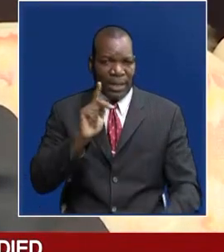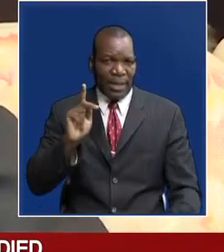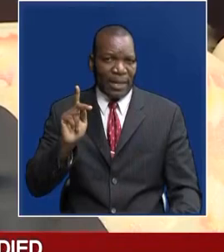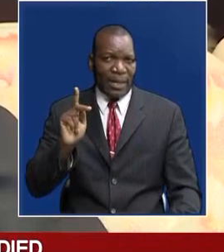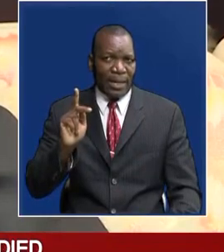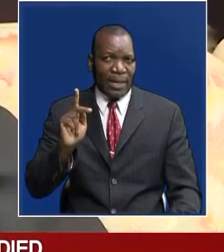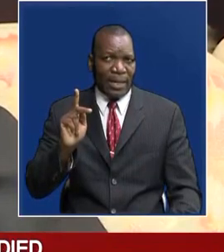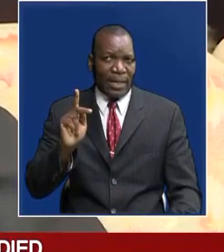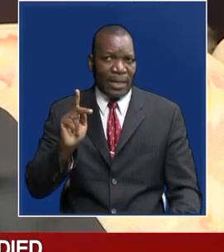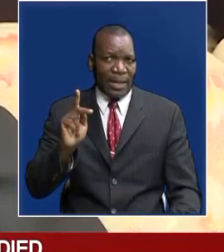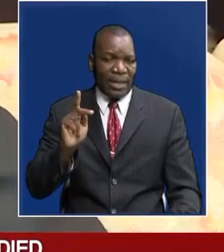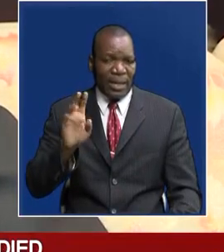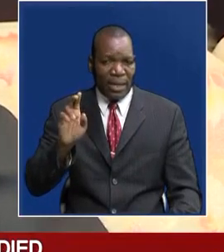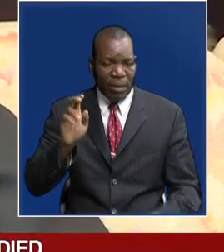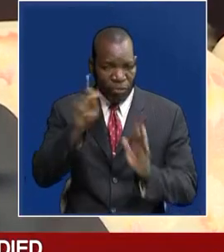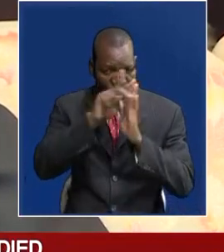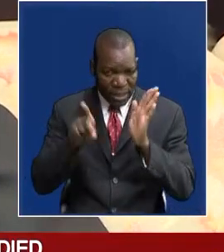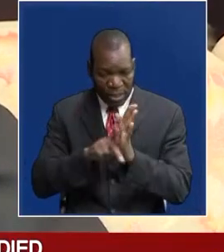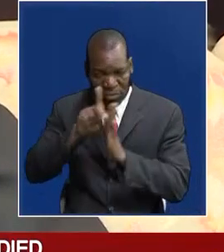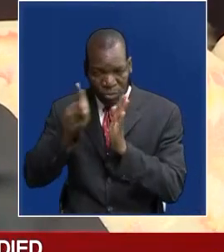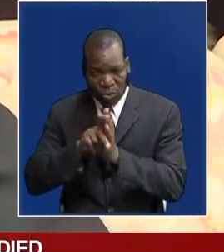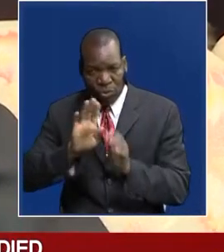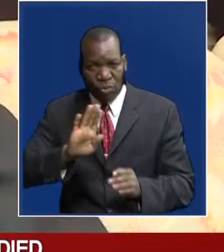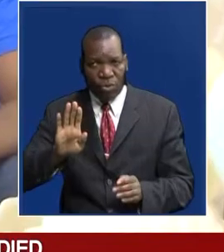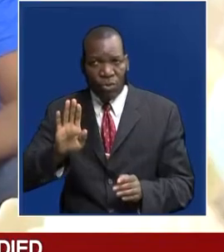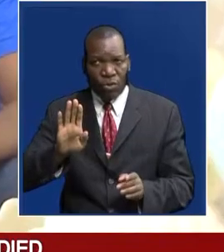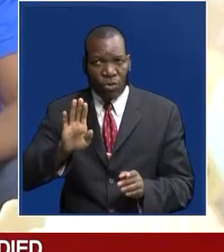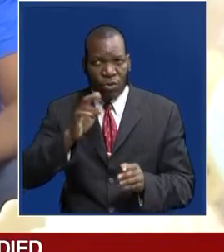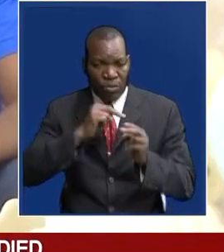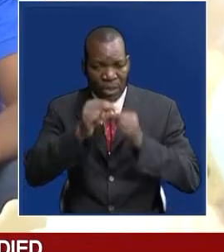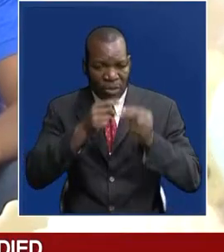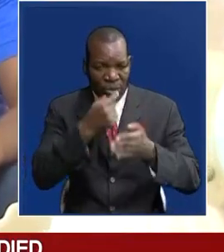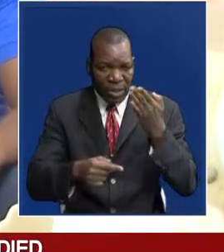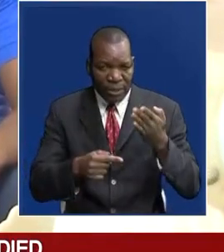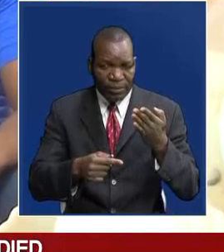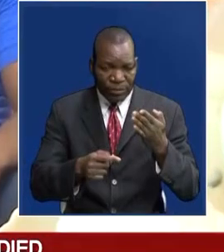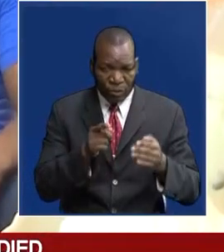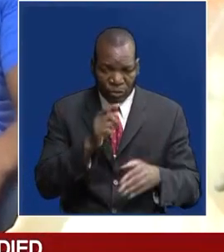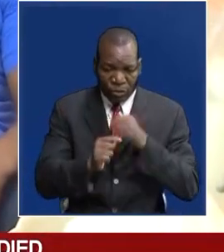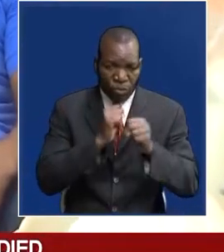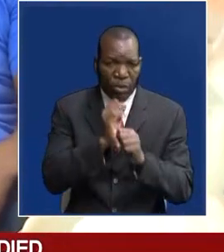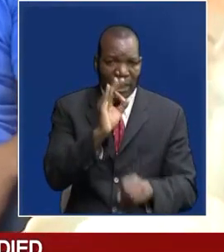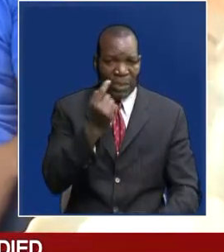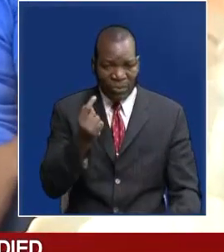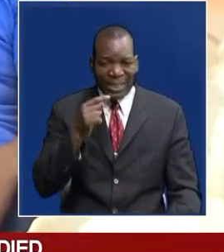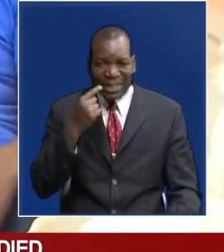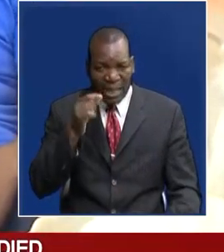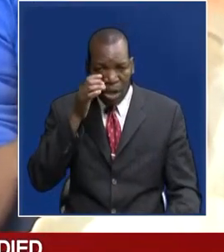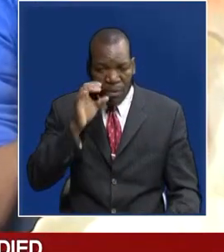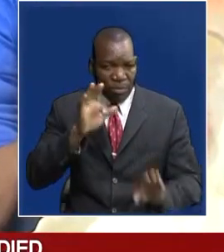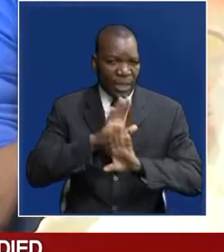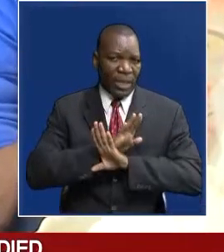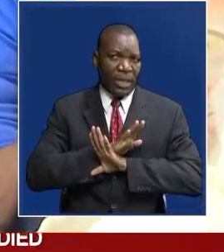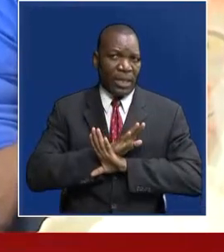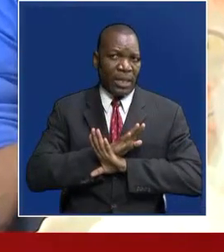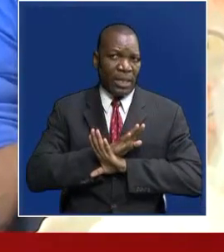policies and what it meant. The 91-year-old noted that a corrupt-free Zambia, one that